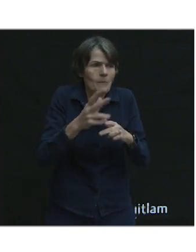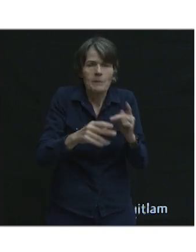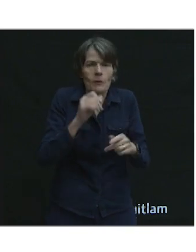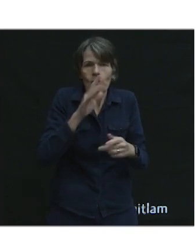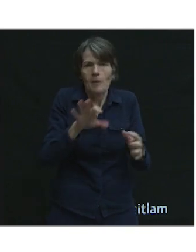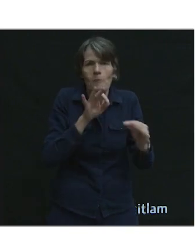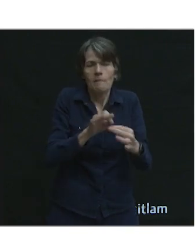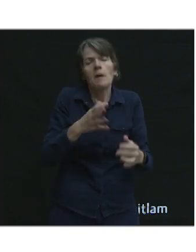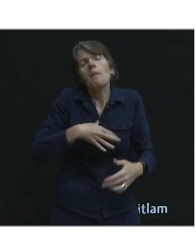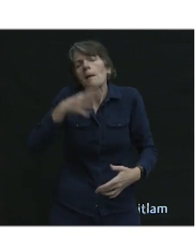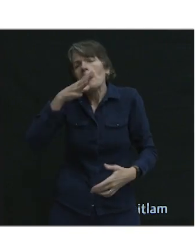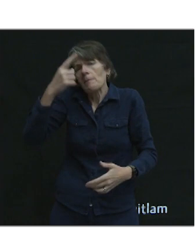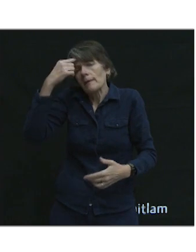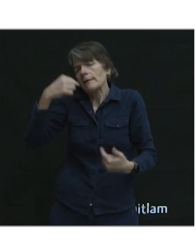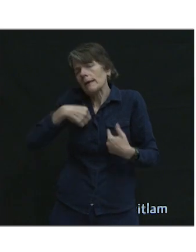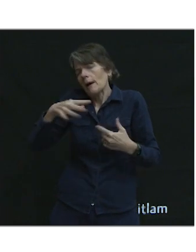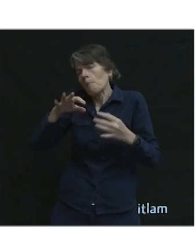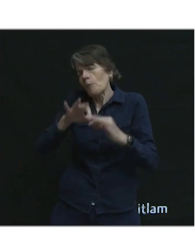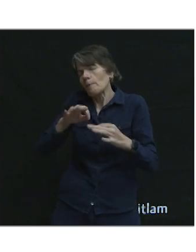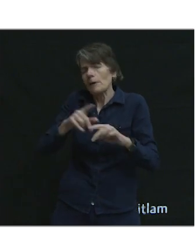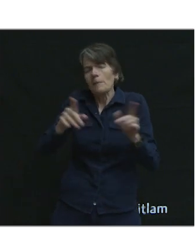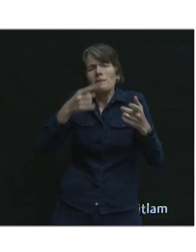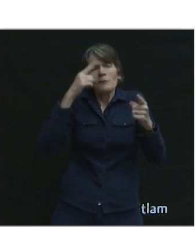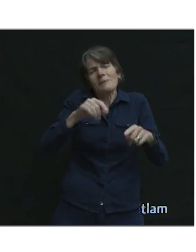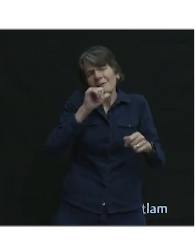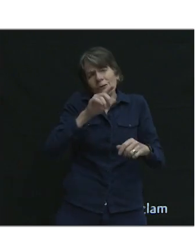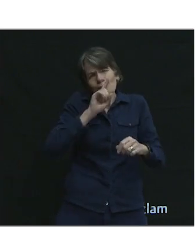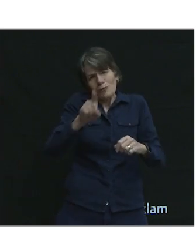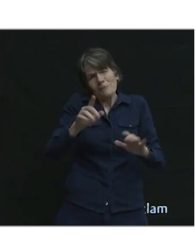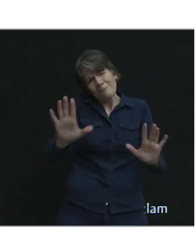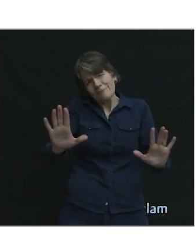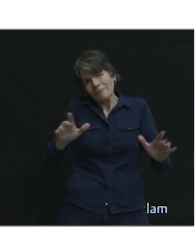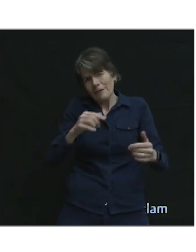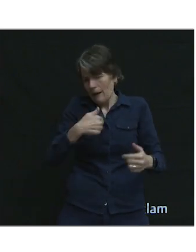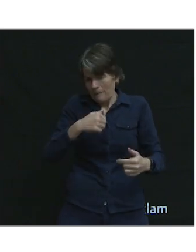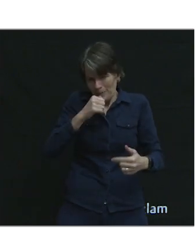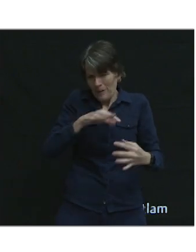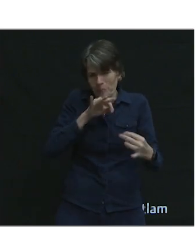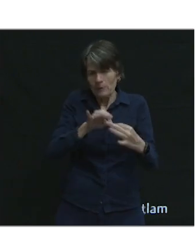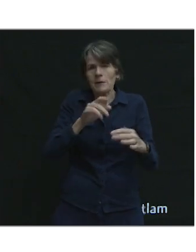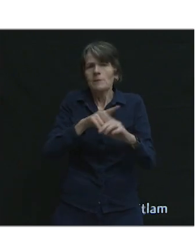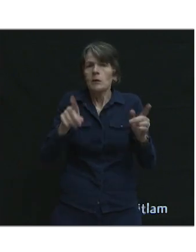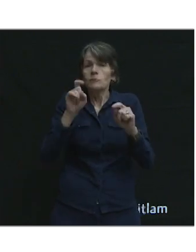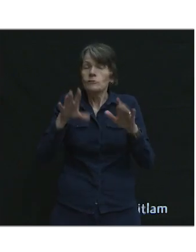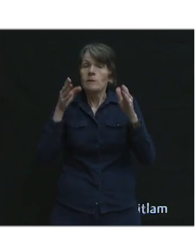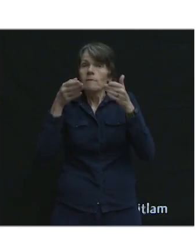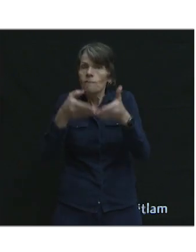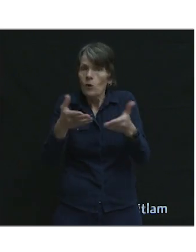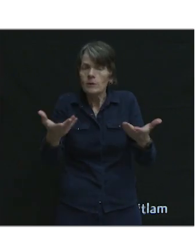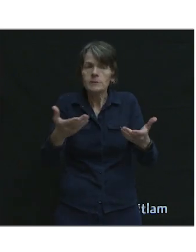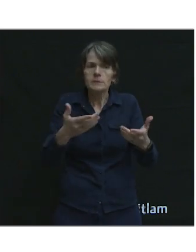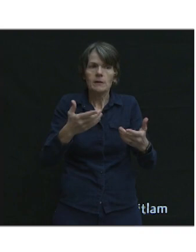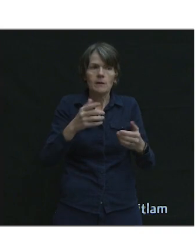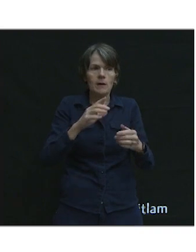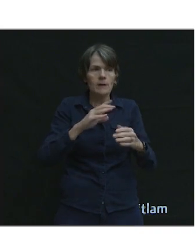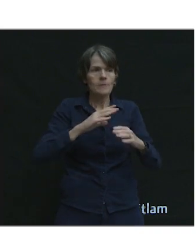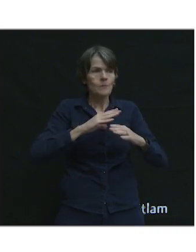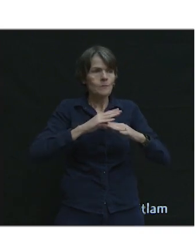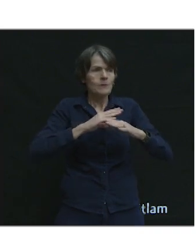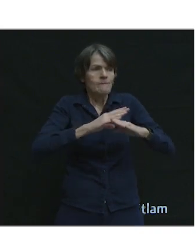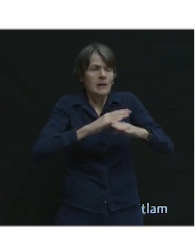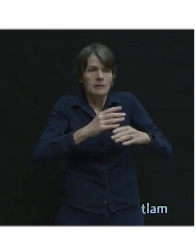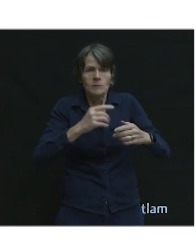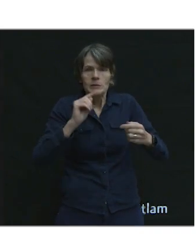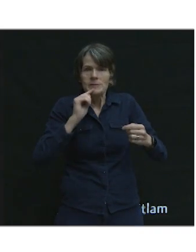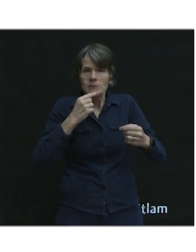thinks I am, but I think, you know, we can all agree that that's not true. And then we should focus on eliminating predictable and preventable serious injuries.